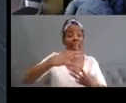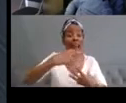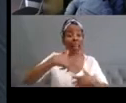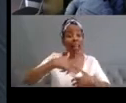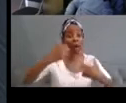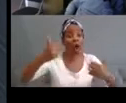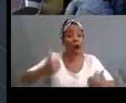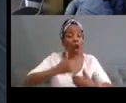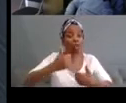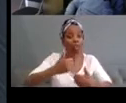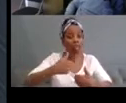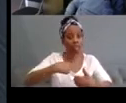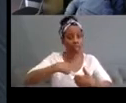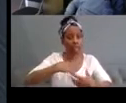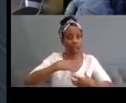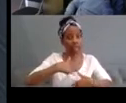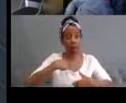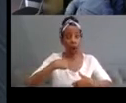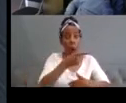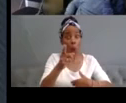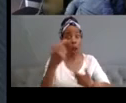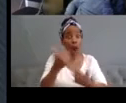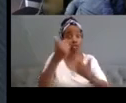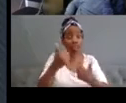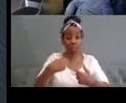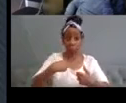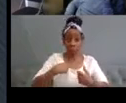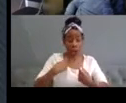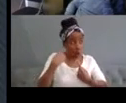always feels weird to me because i have to think about it all the time